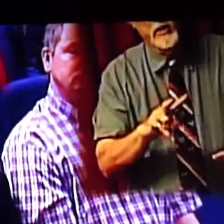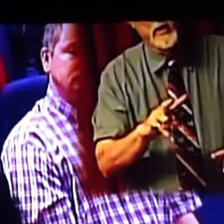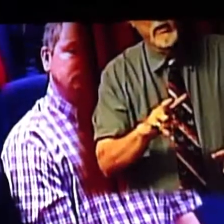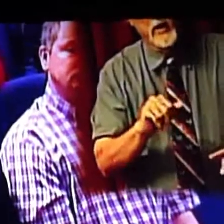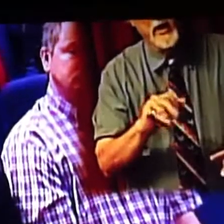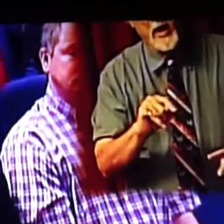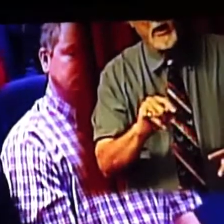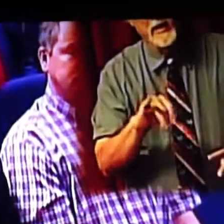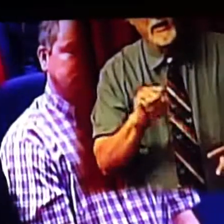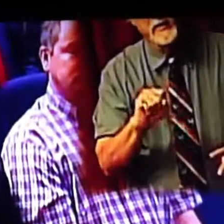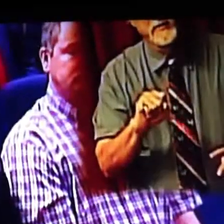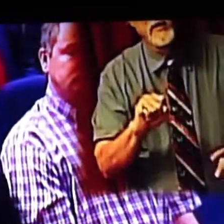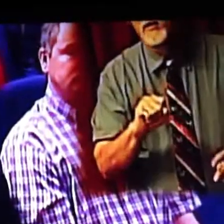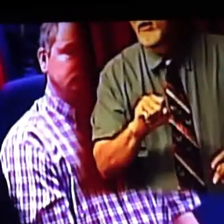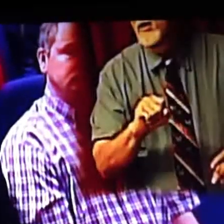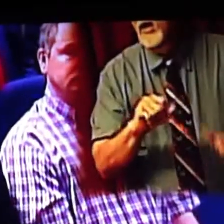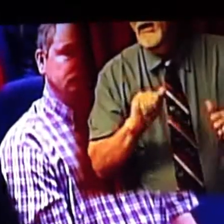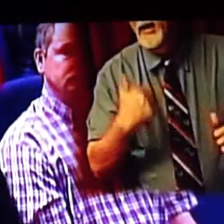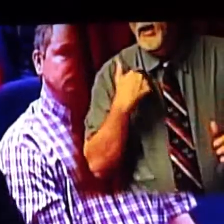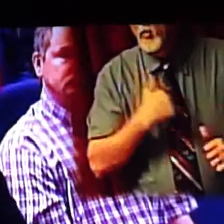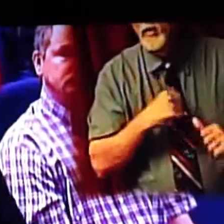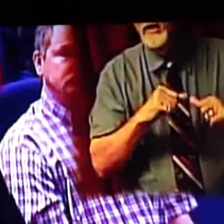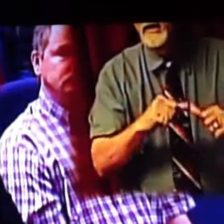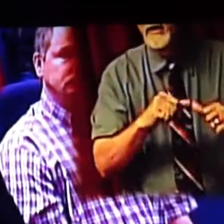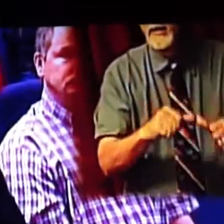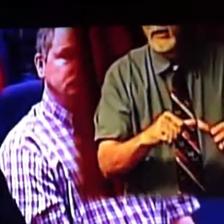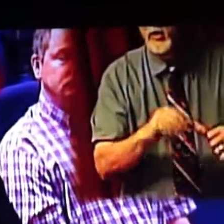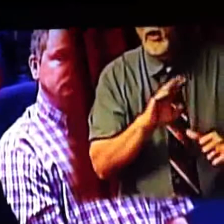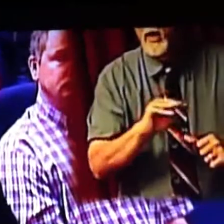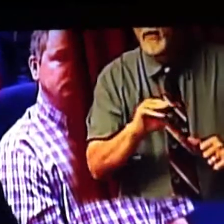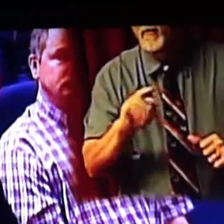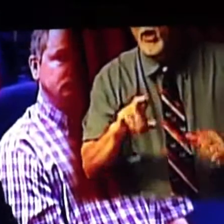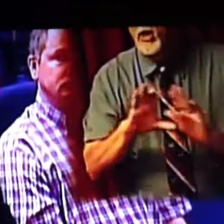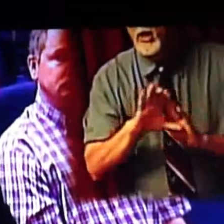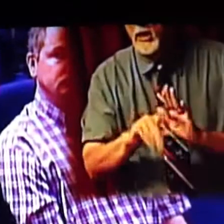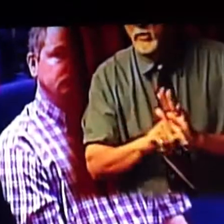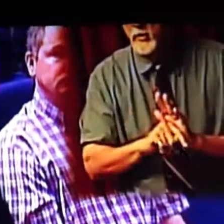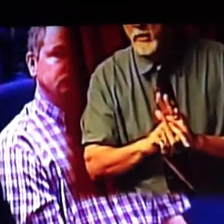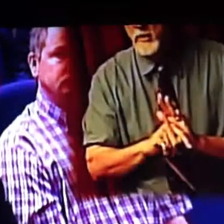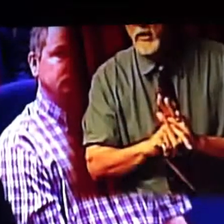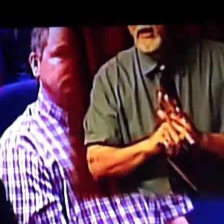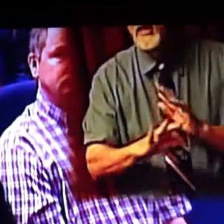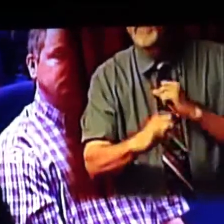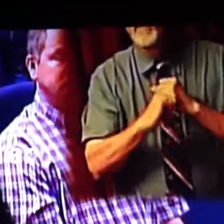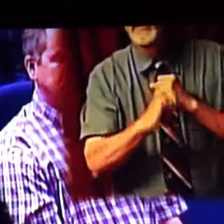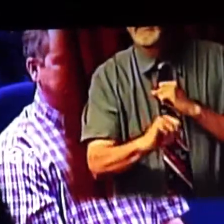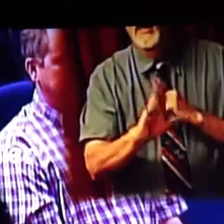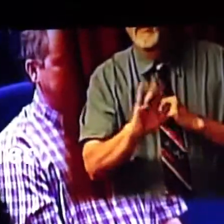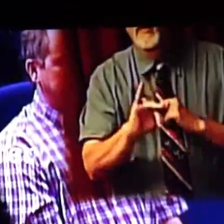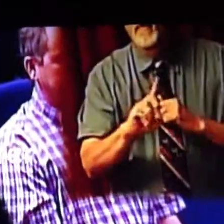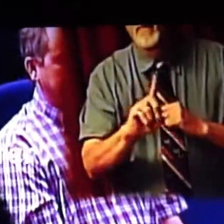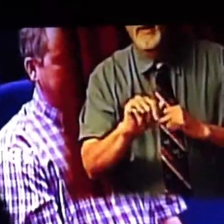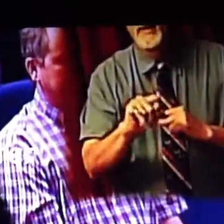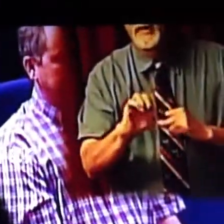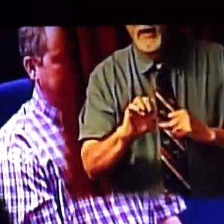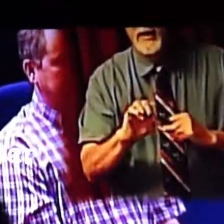that, however, is whether we can continue the MMR contract if we have to extend the bid date, if we can extend that